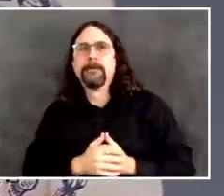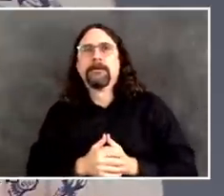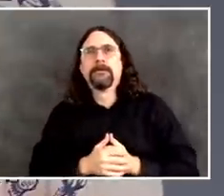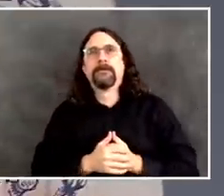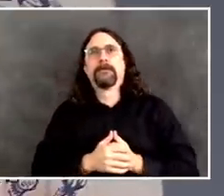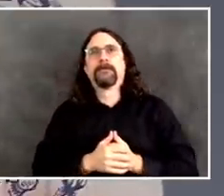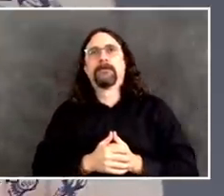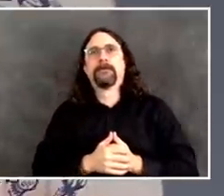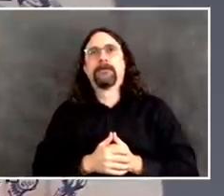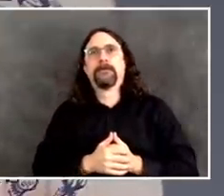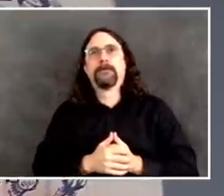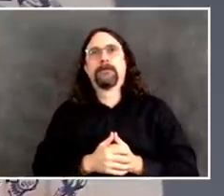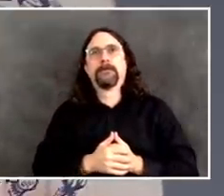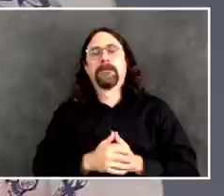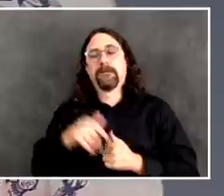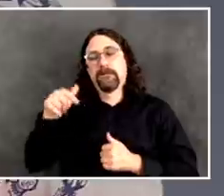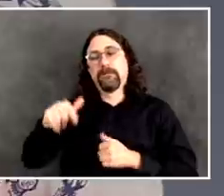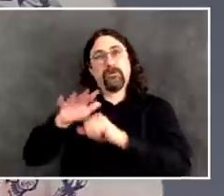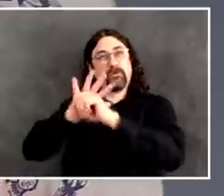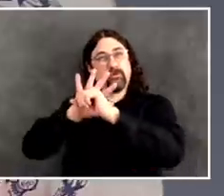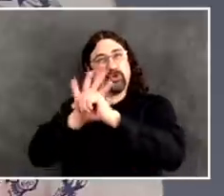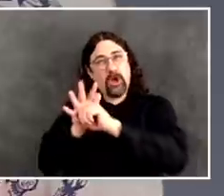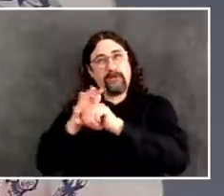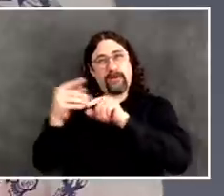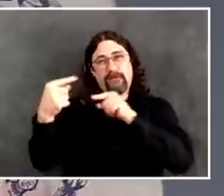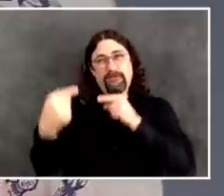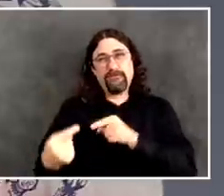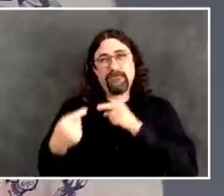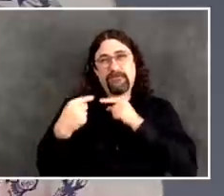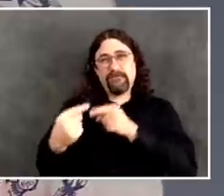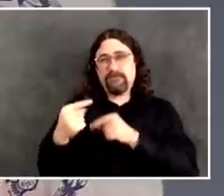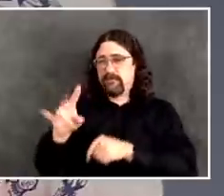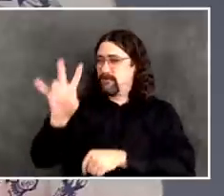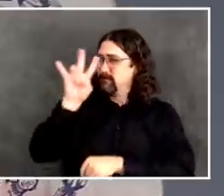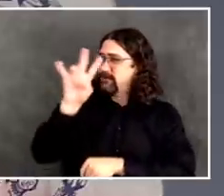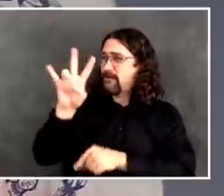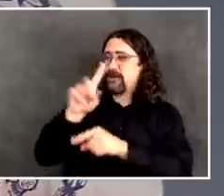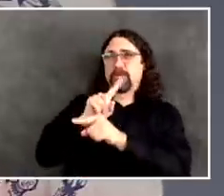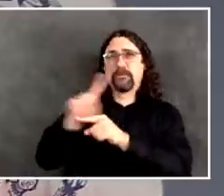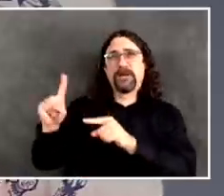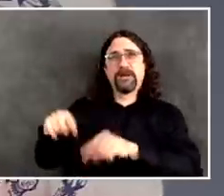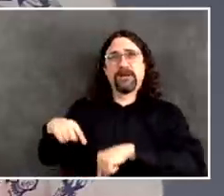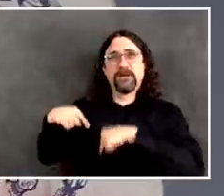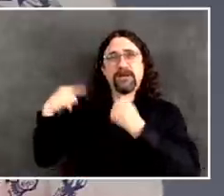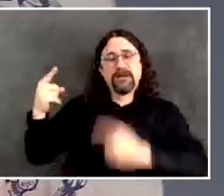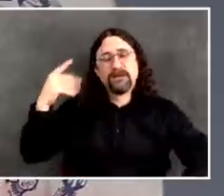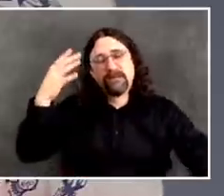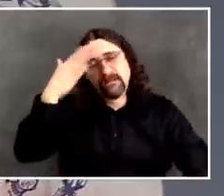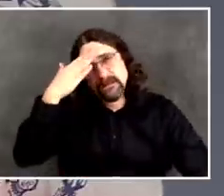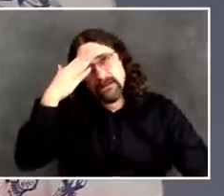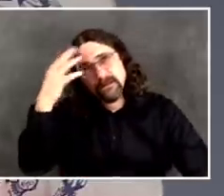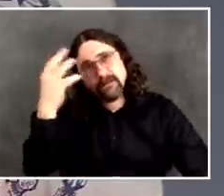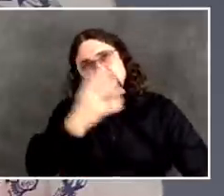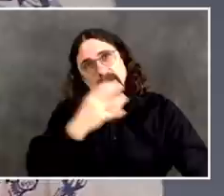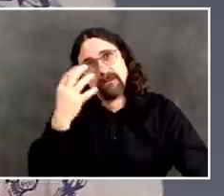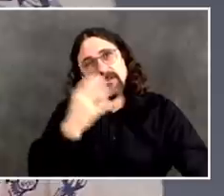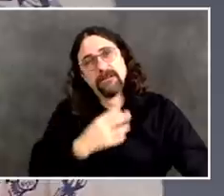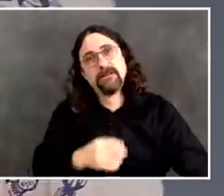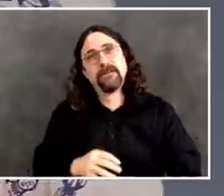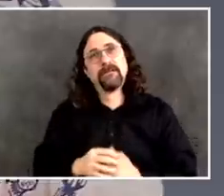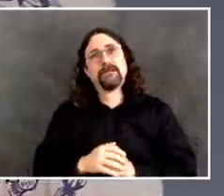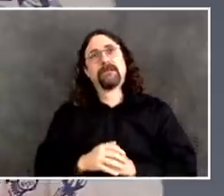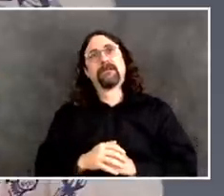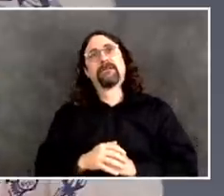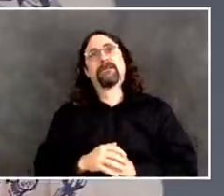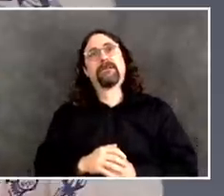you know, that is far enough in the future, we got to go through the rest of April, all of May, all of June into July, we could have a very, very different reality,